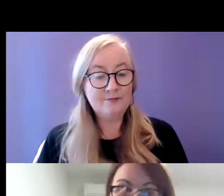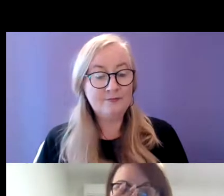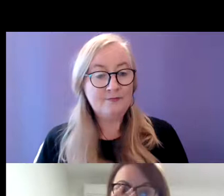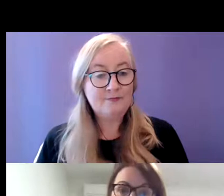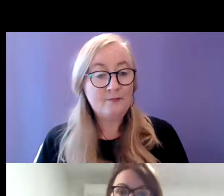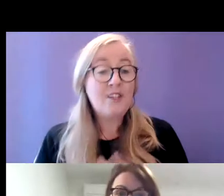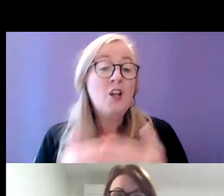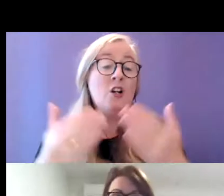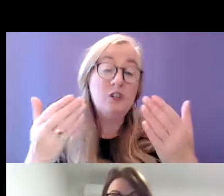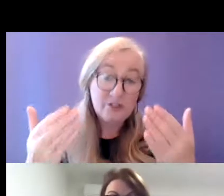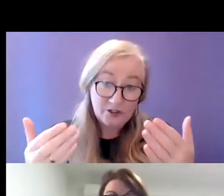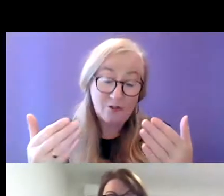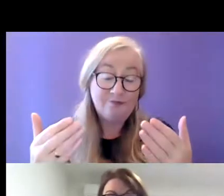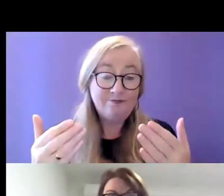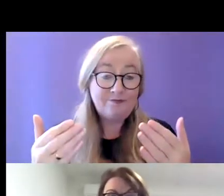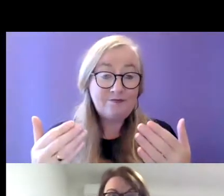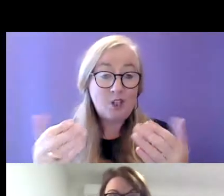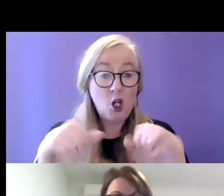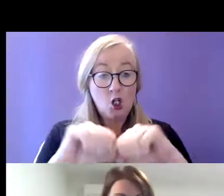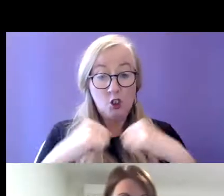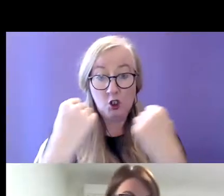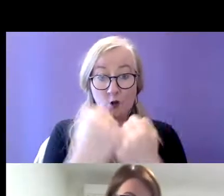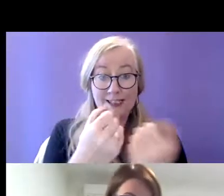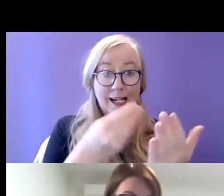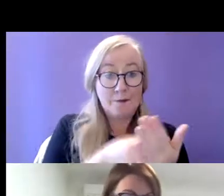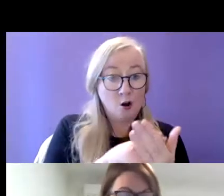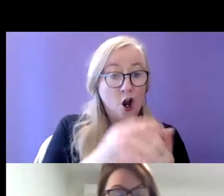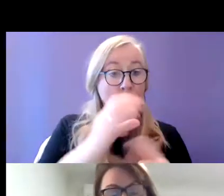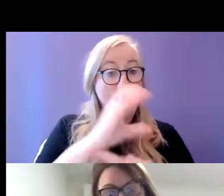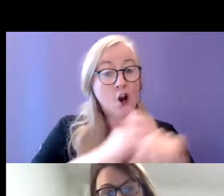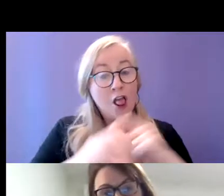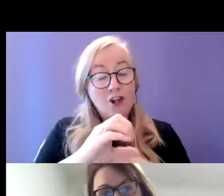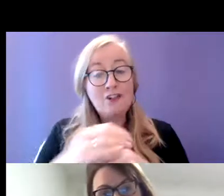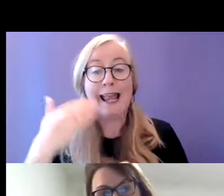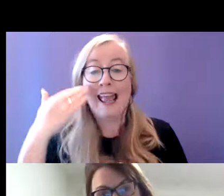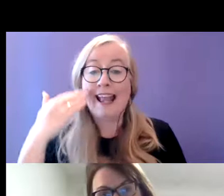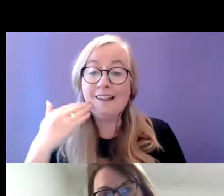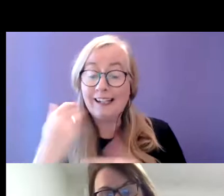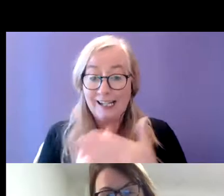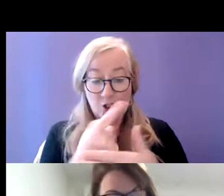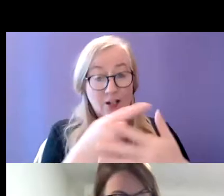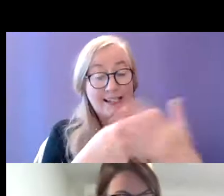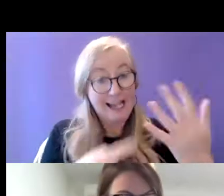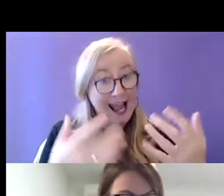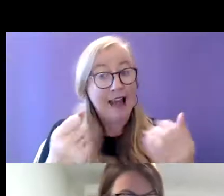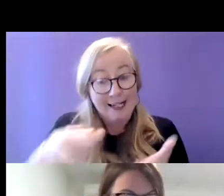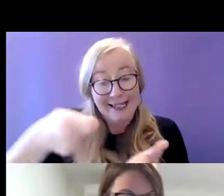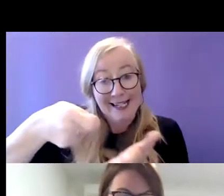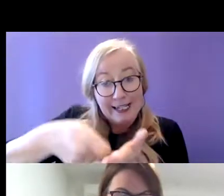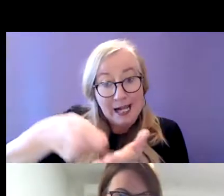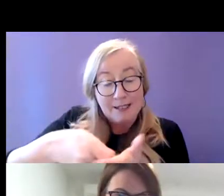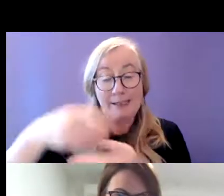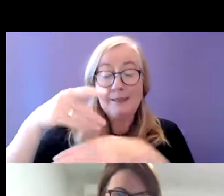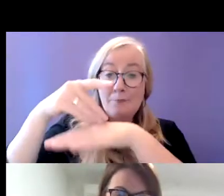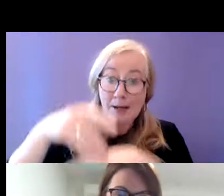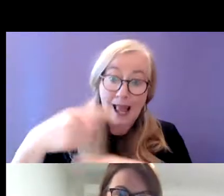So in terms of socio-economic and cultural efficacious, as we said, there's a huge economic dependence and poverty